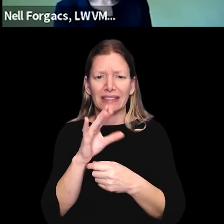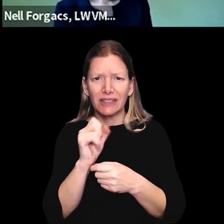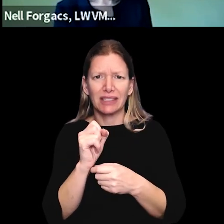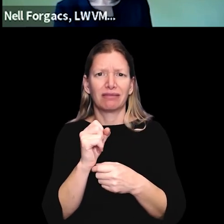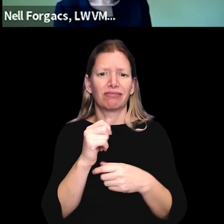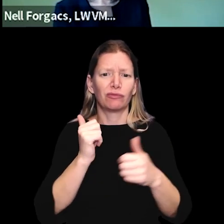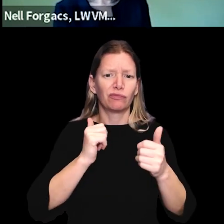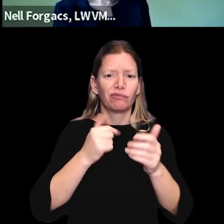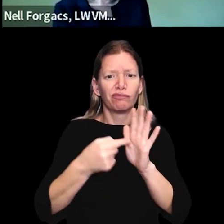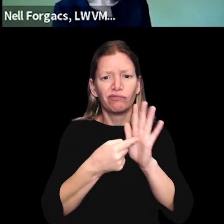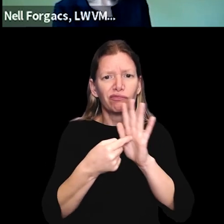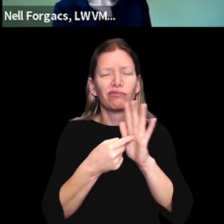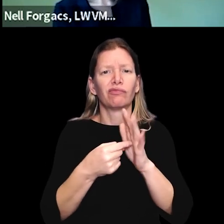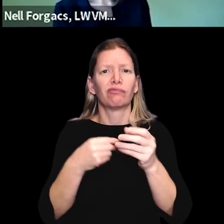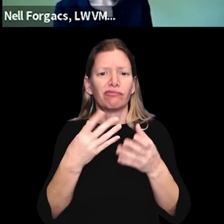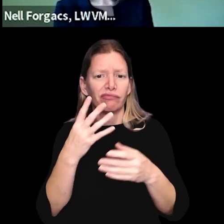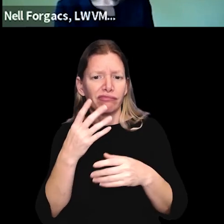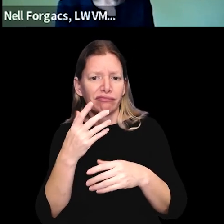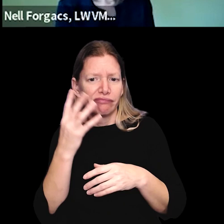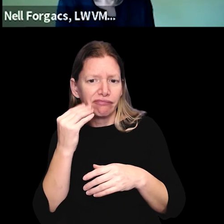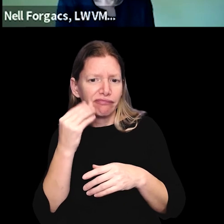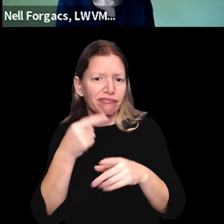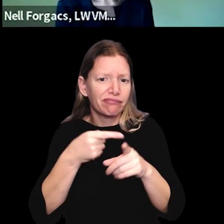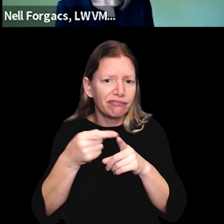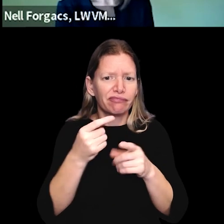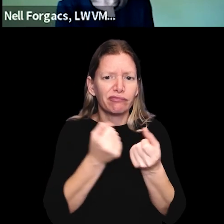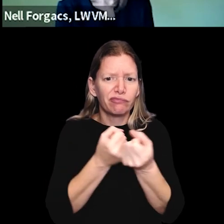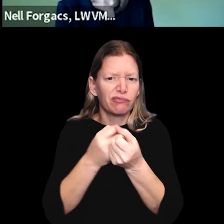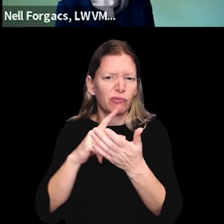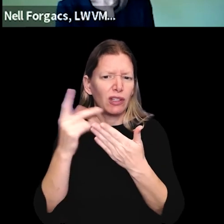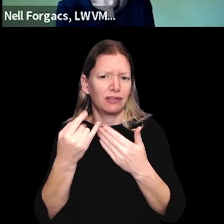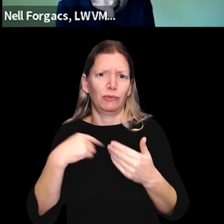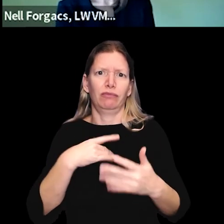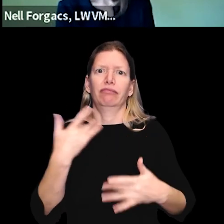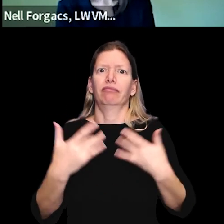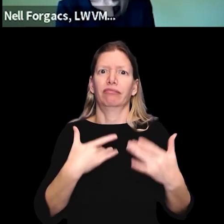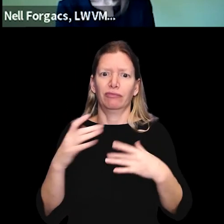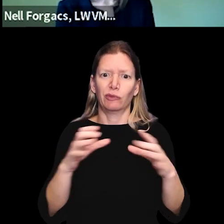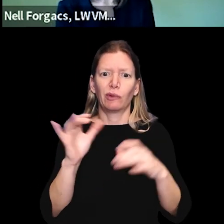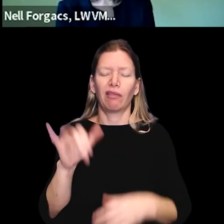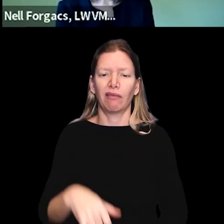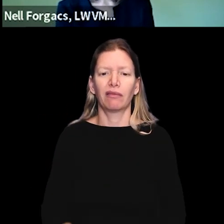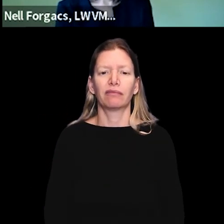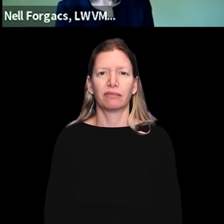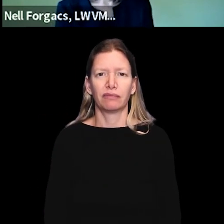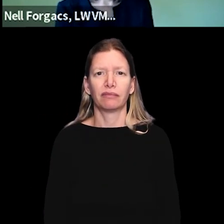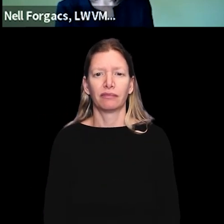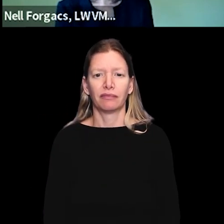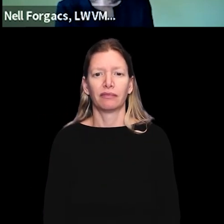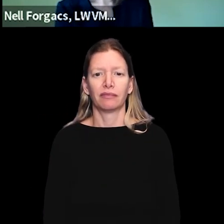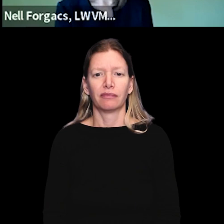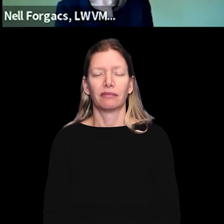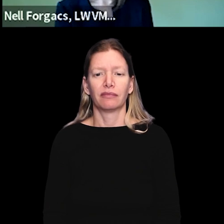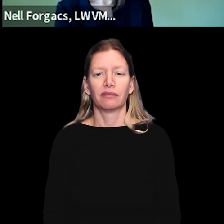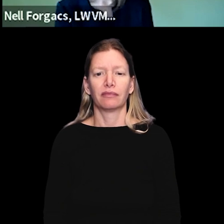civic showcases and provided expertise to support the projects as they're being developed. And we're really excited to